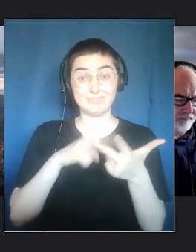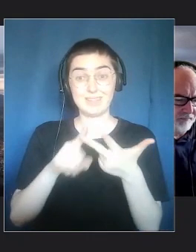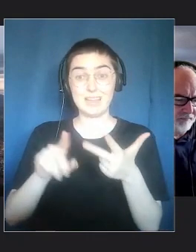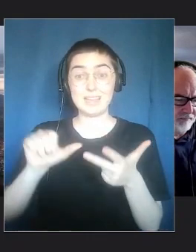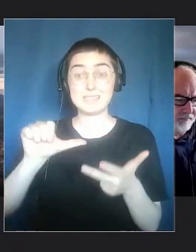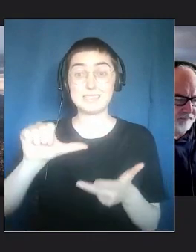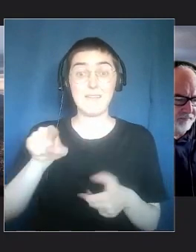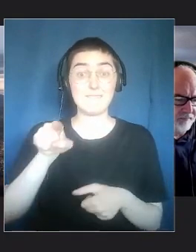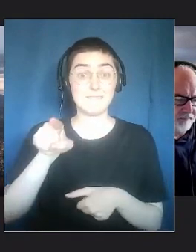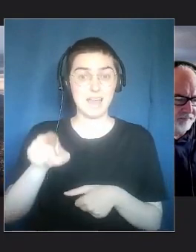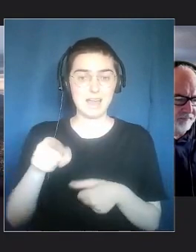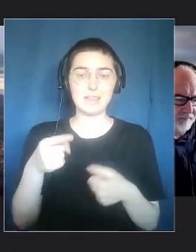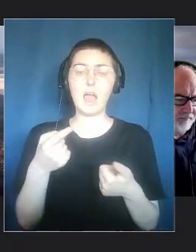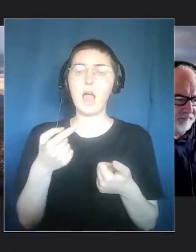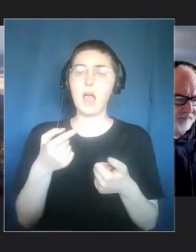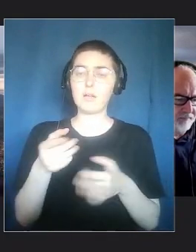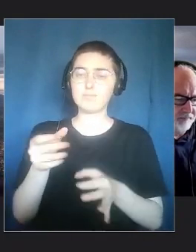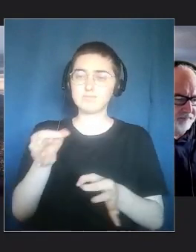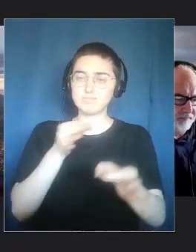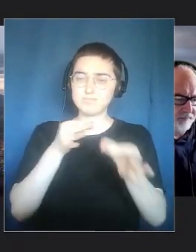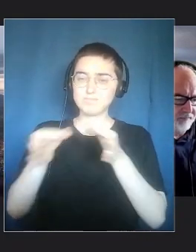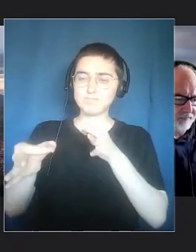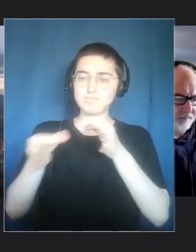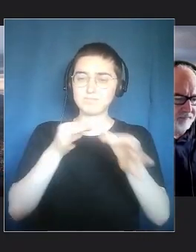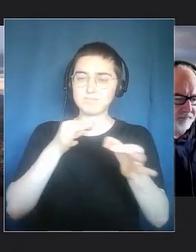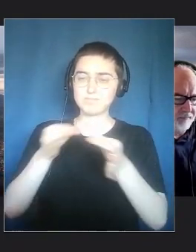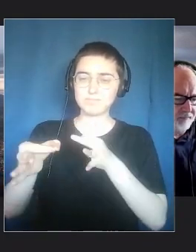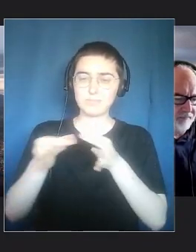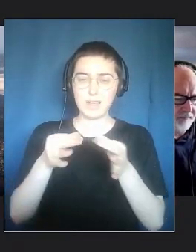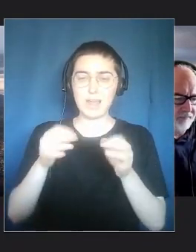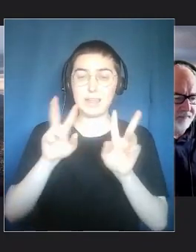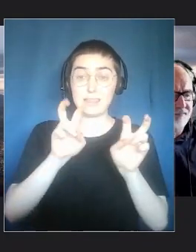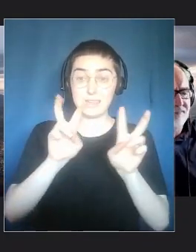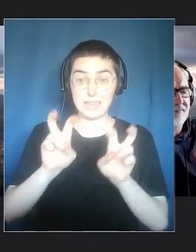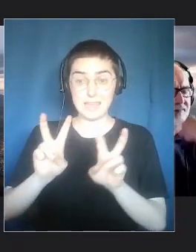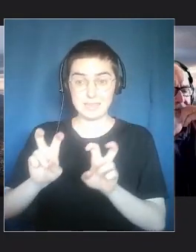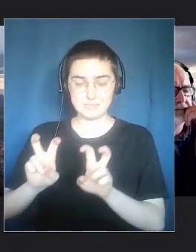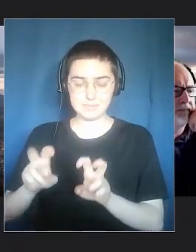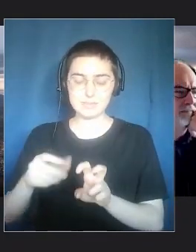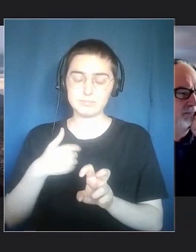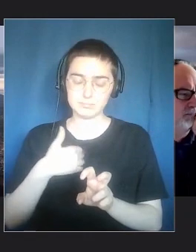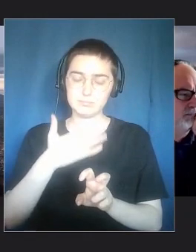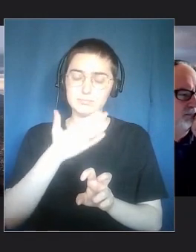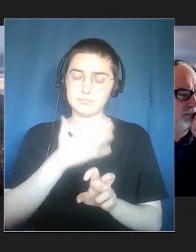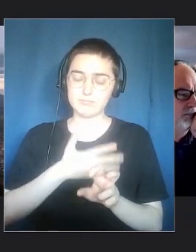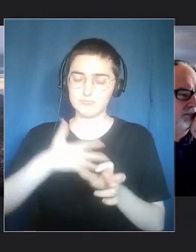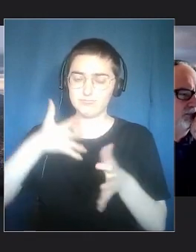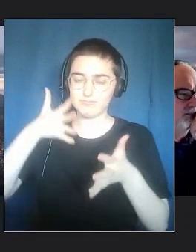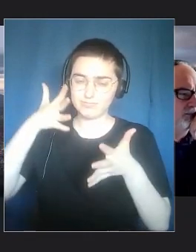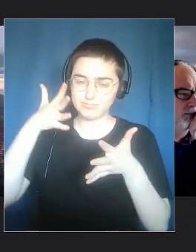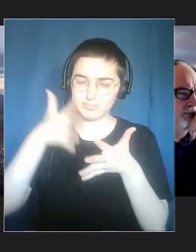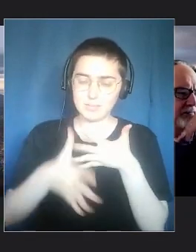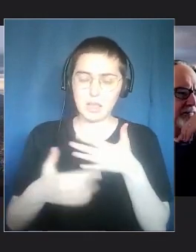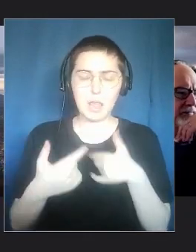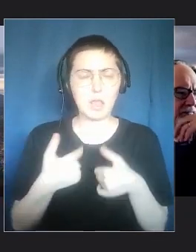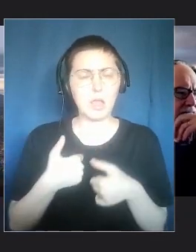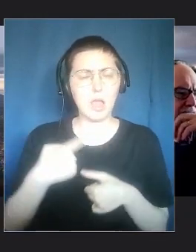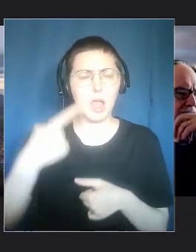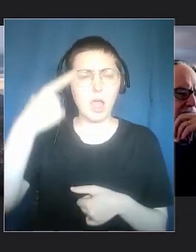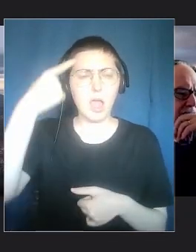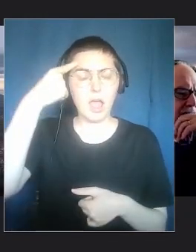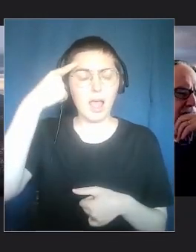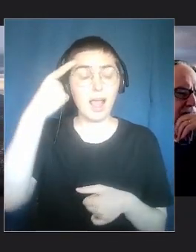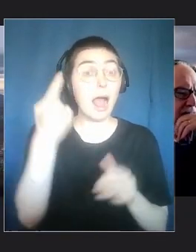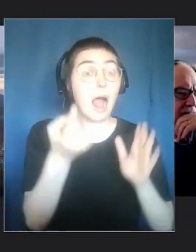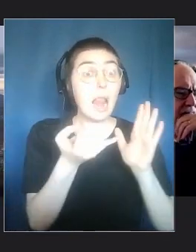led us on a journey on some very interesting topics.